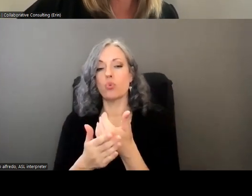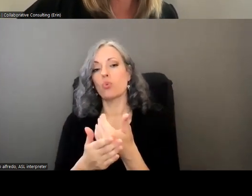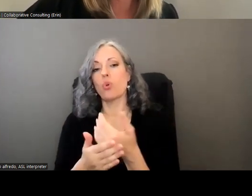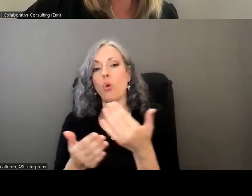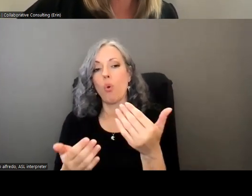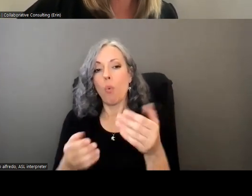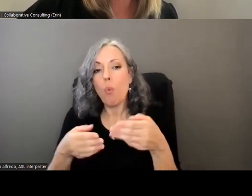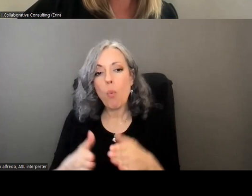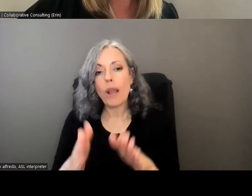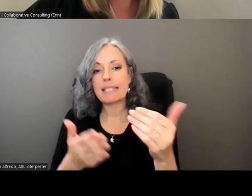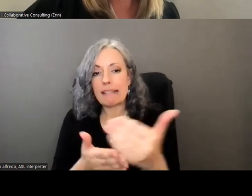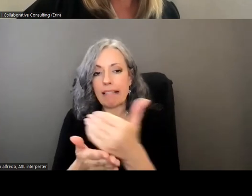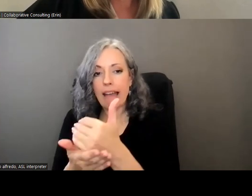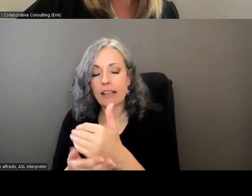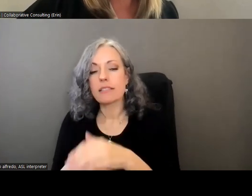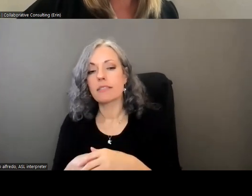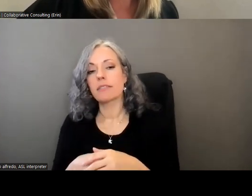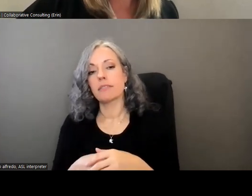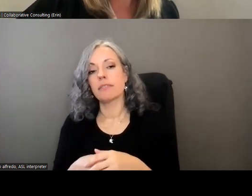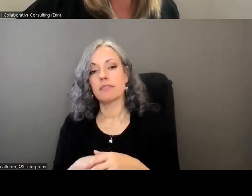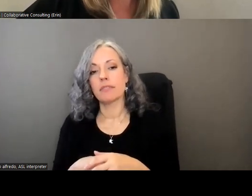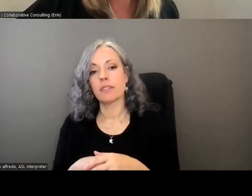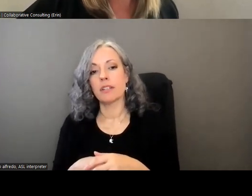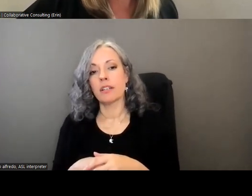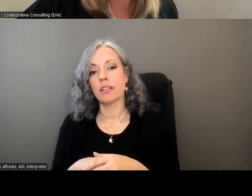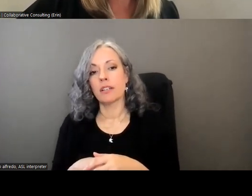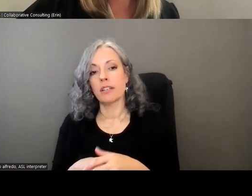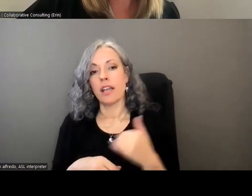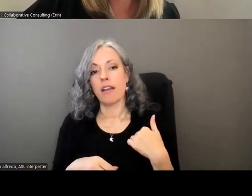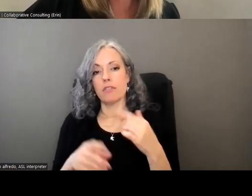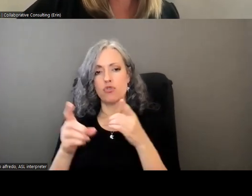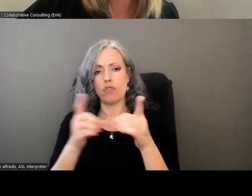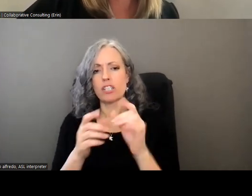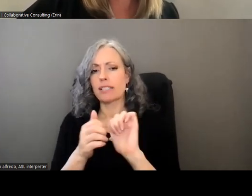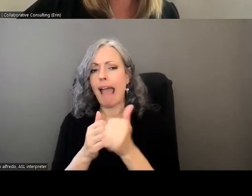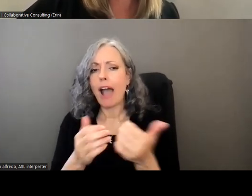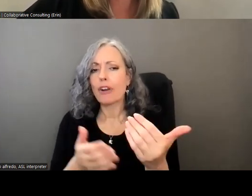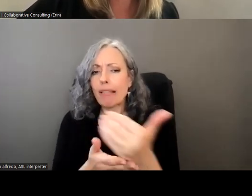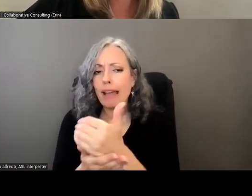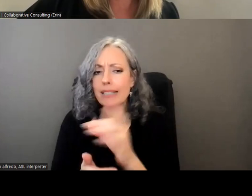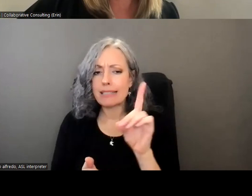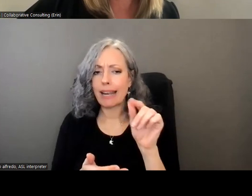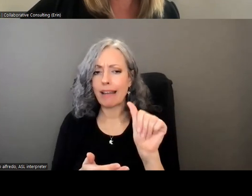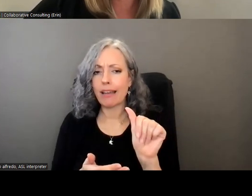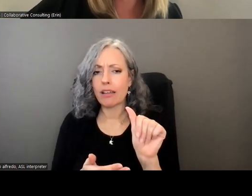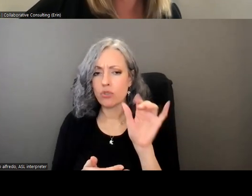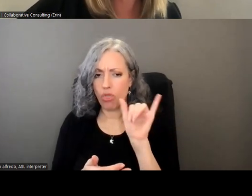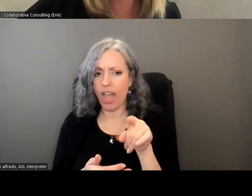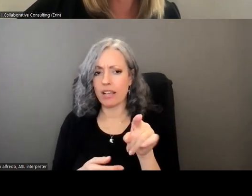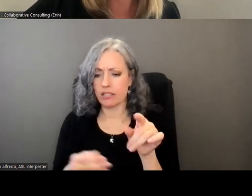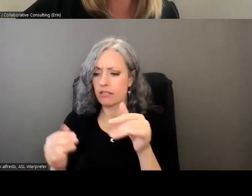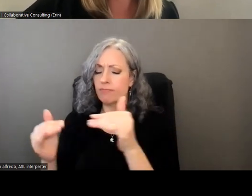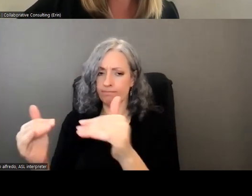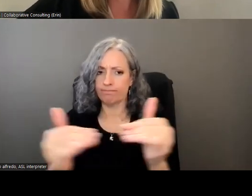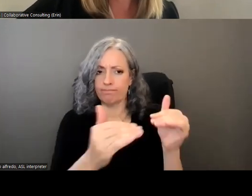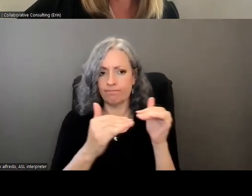measures not just output having standardized directions on how to collect data so that it's uh uniformly collected